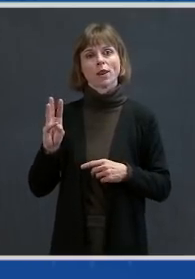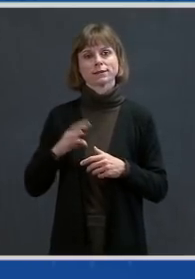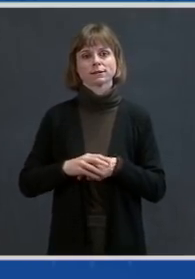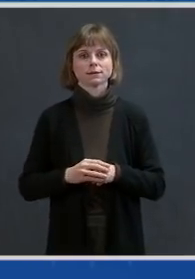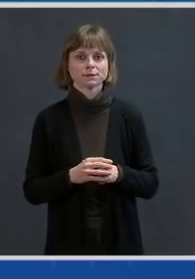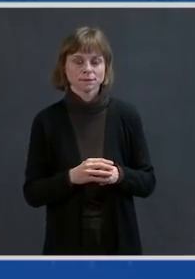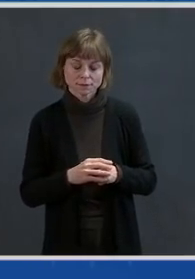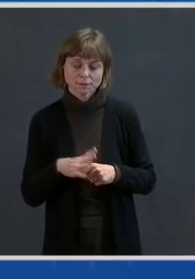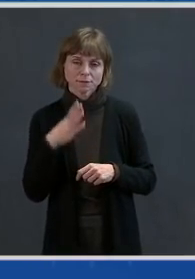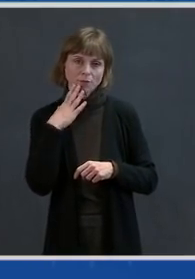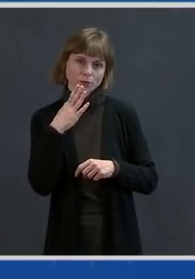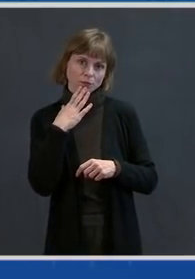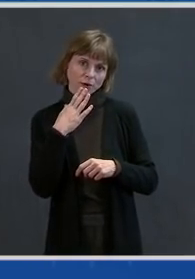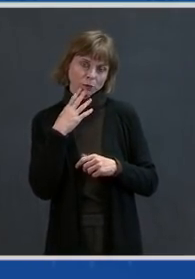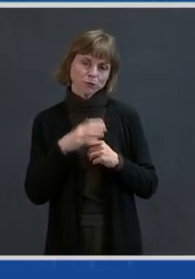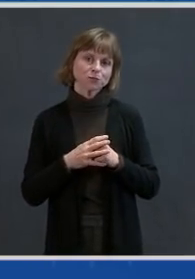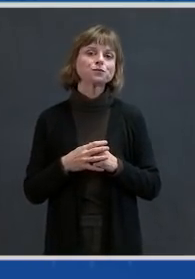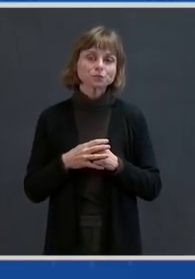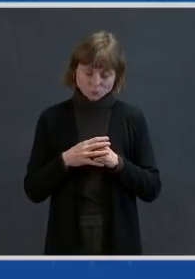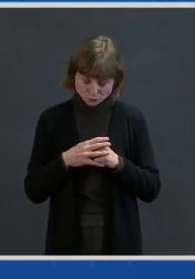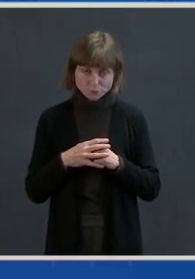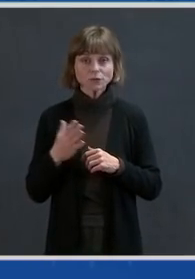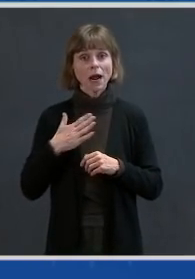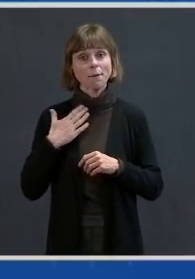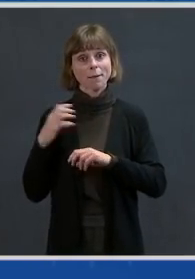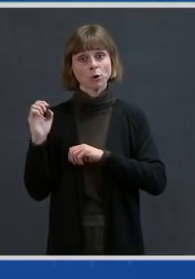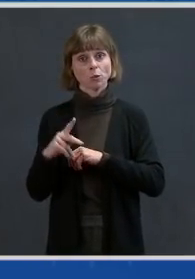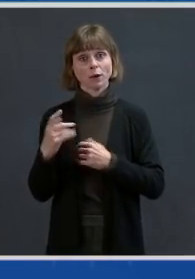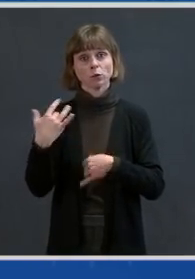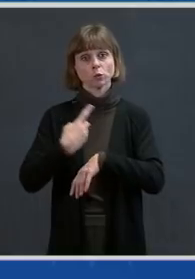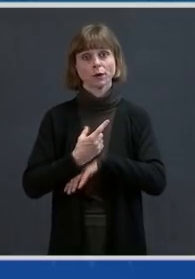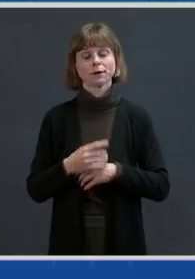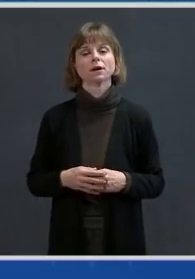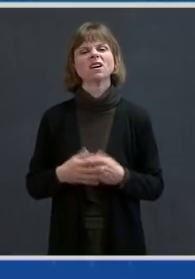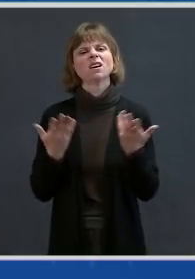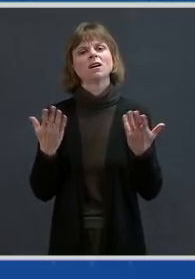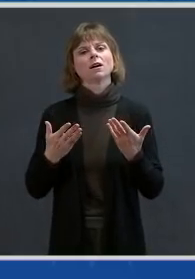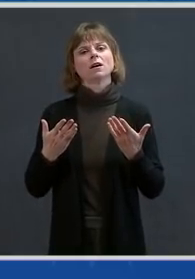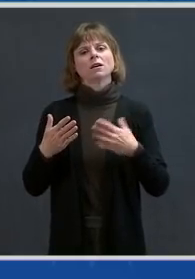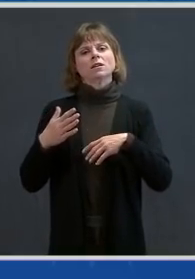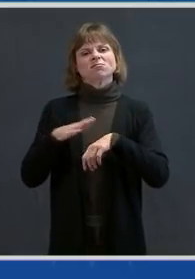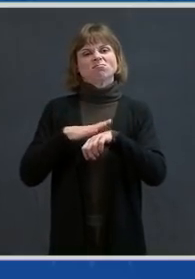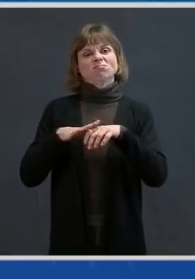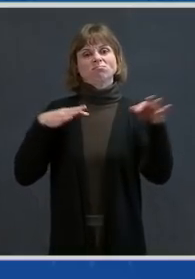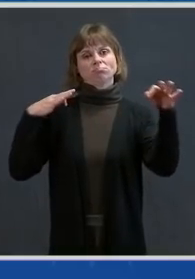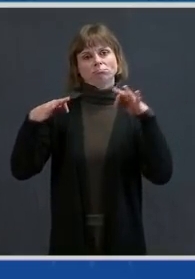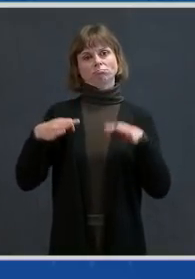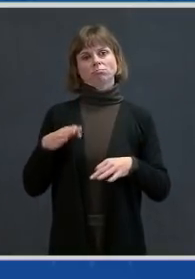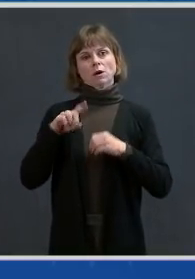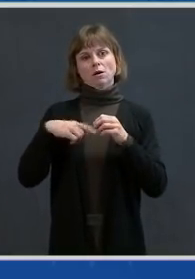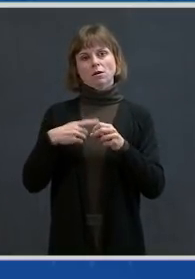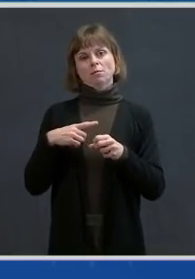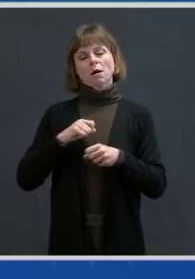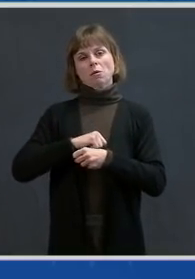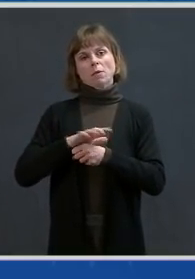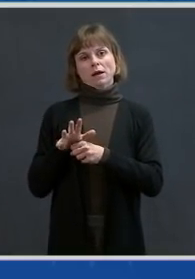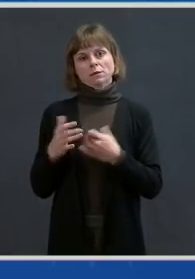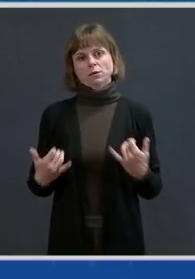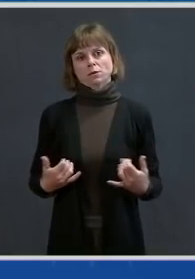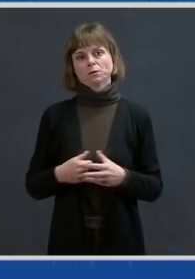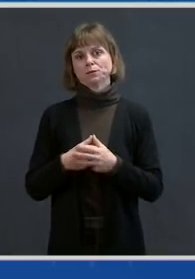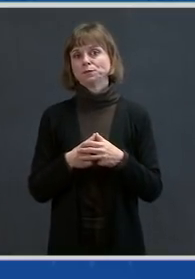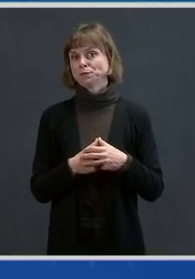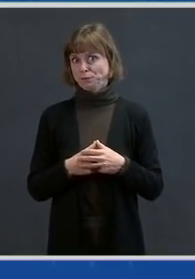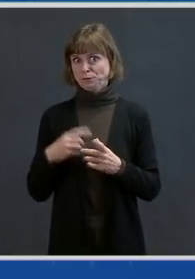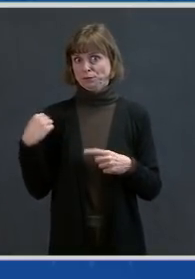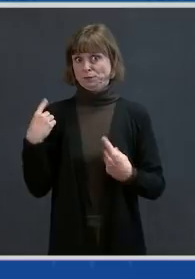Thank you so much, Andy. I'm glad to be back with you today. Let's get started on an overview of the pandemic. Over the last few weeks, cases in